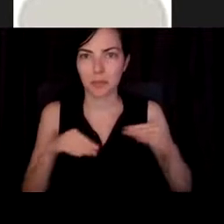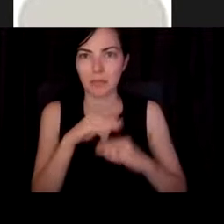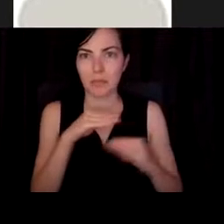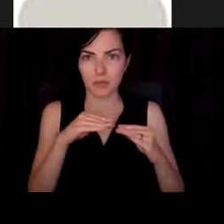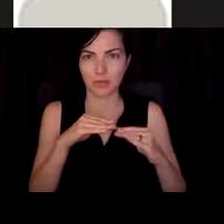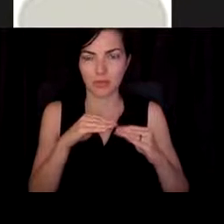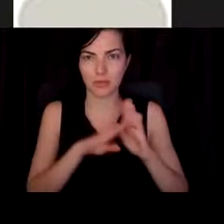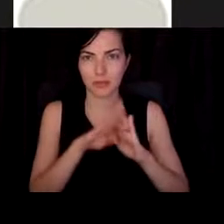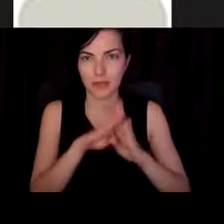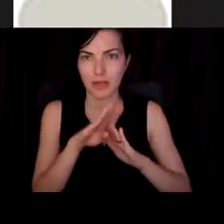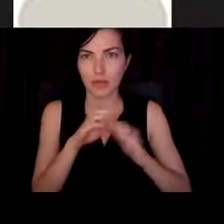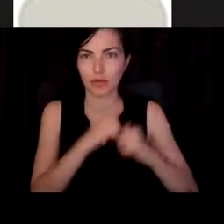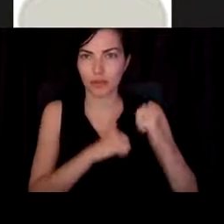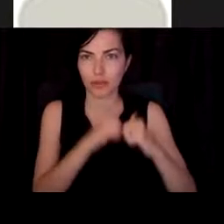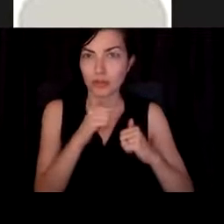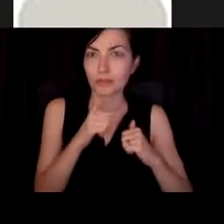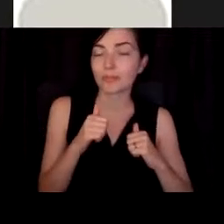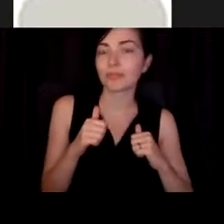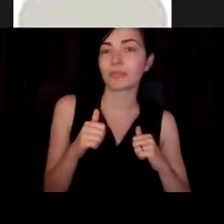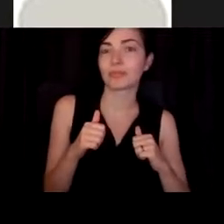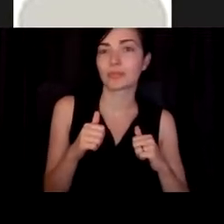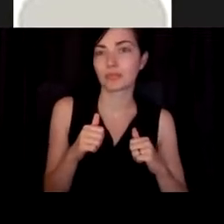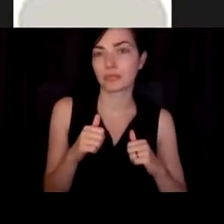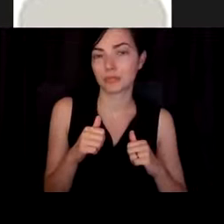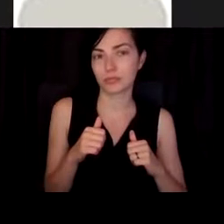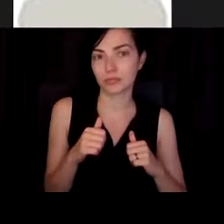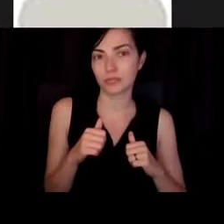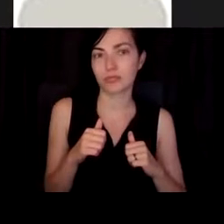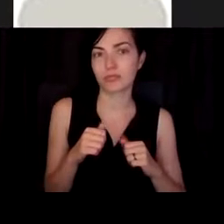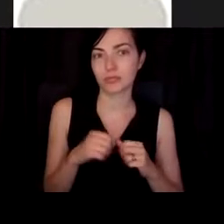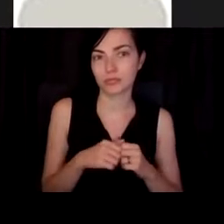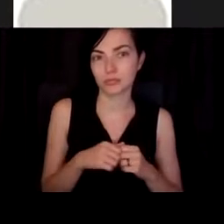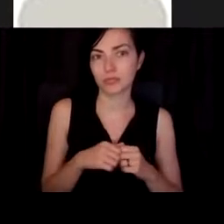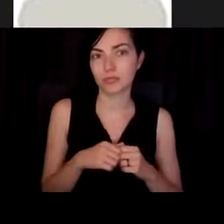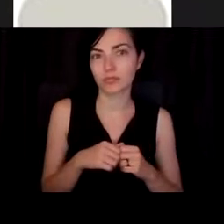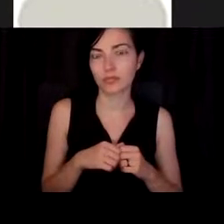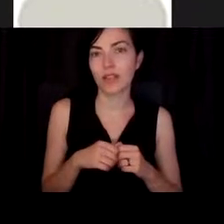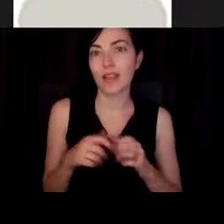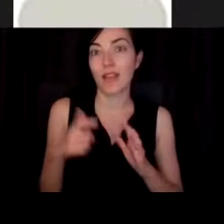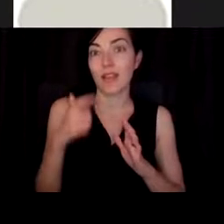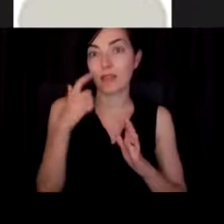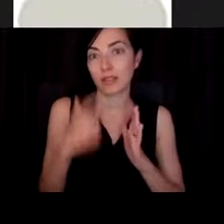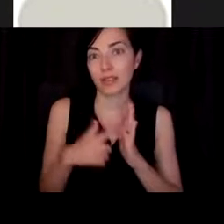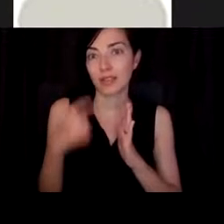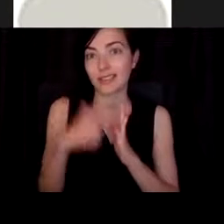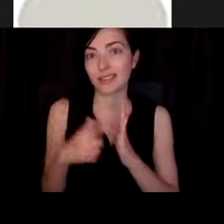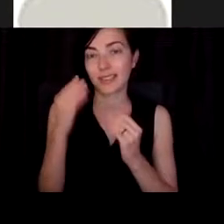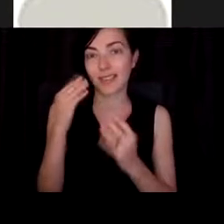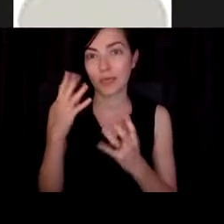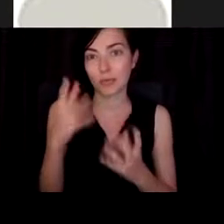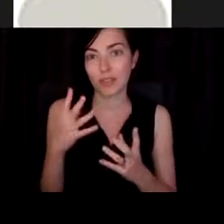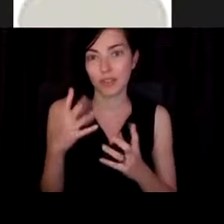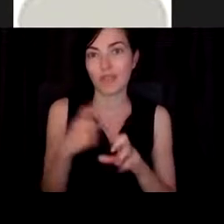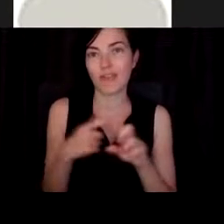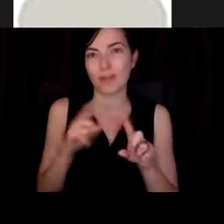structure. And then much of that sensing and formation are done by different cells. So you'll have signaling from